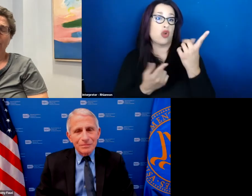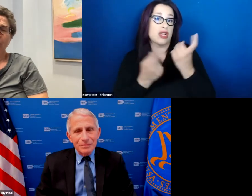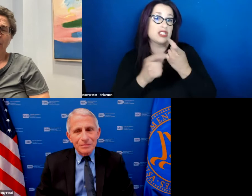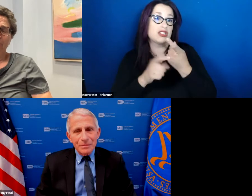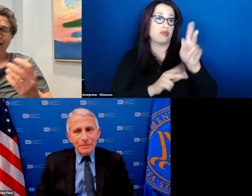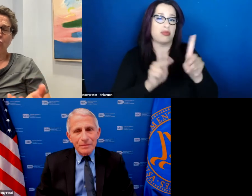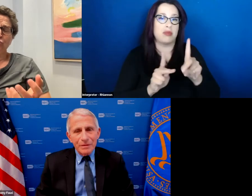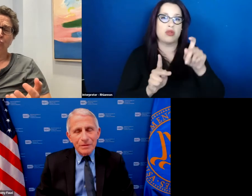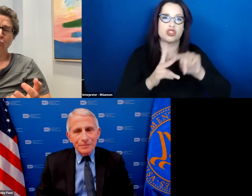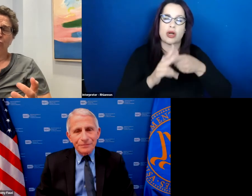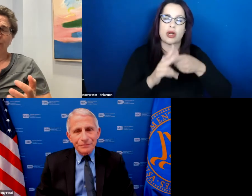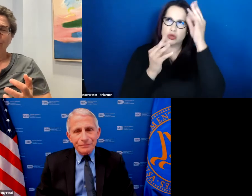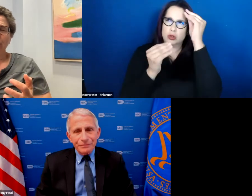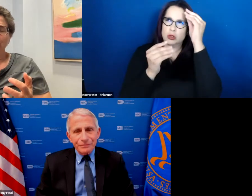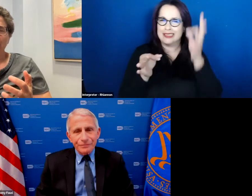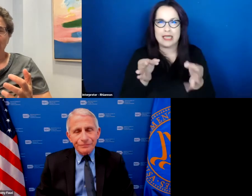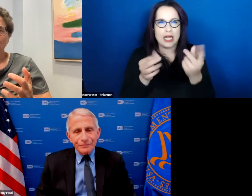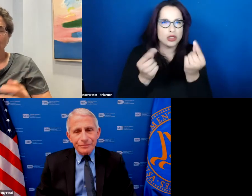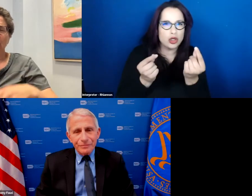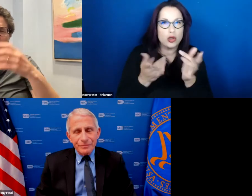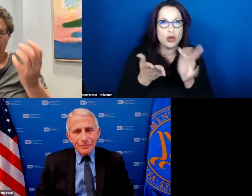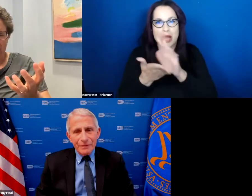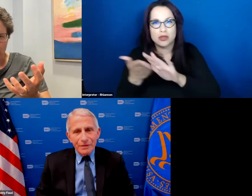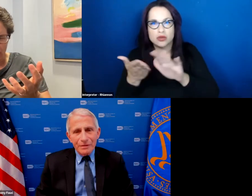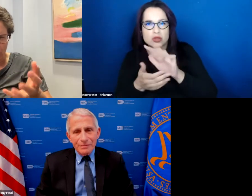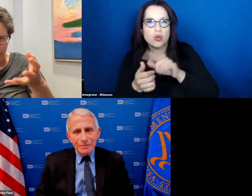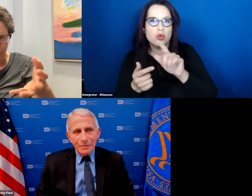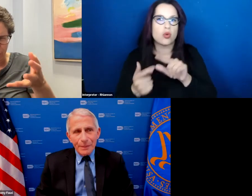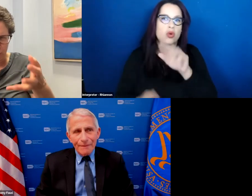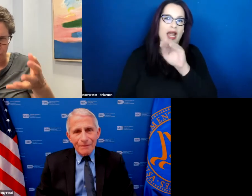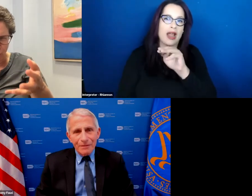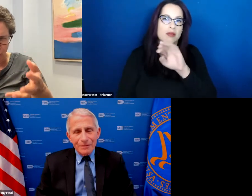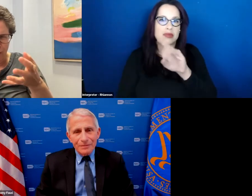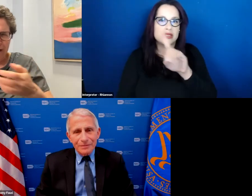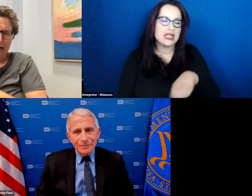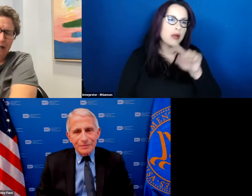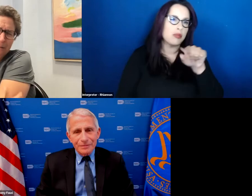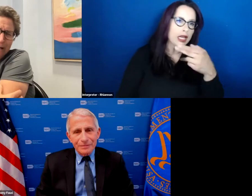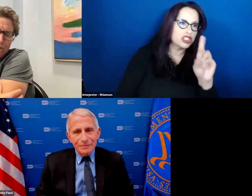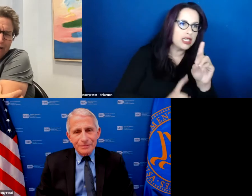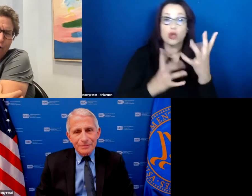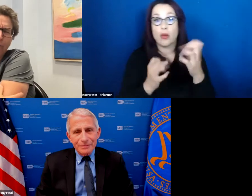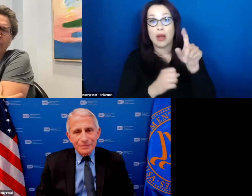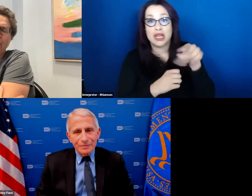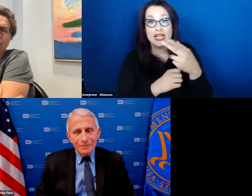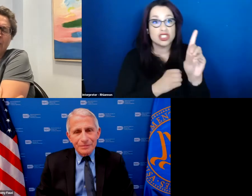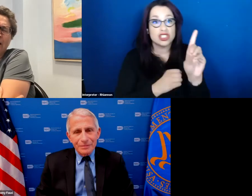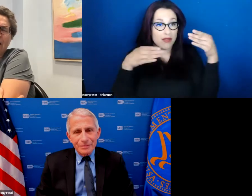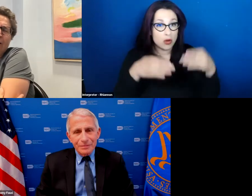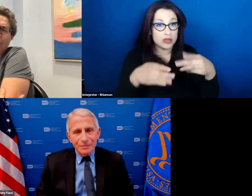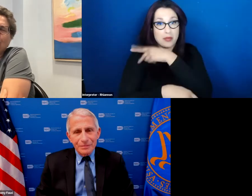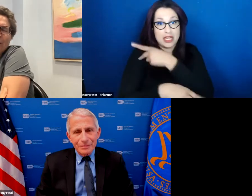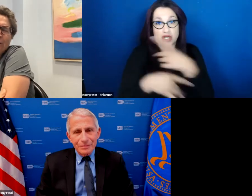about medical school md phd a phd with a focus on uh patient health and